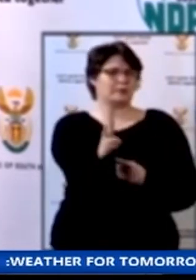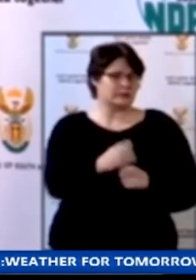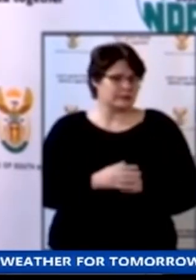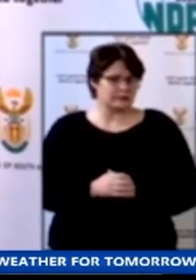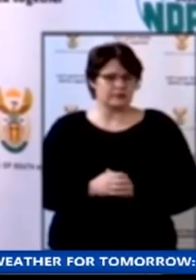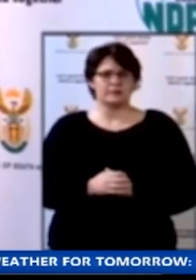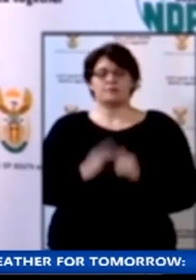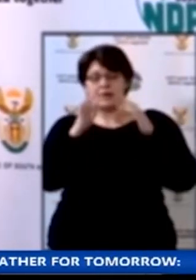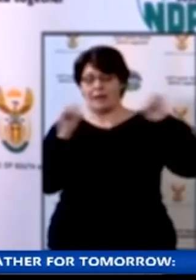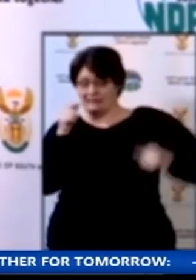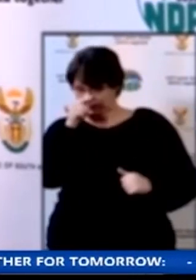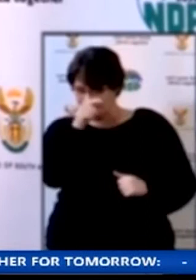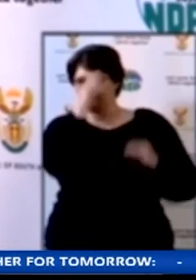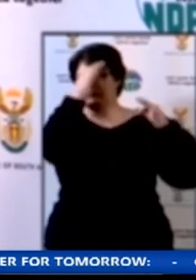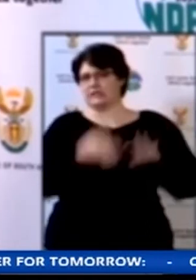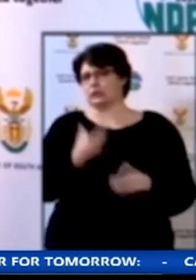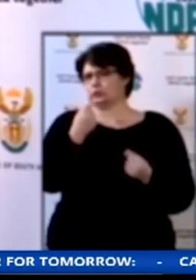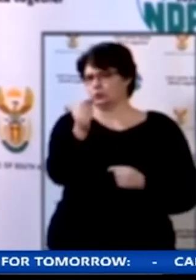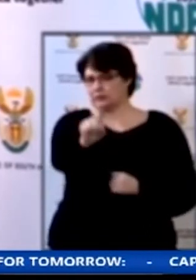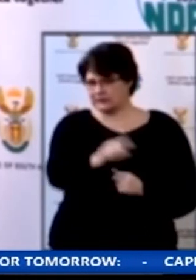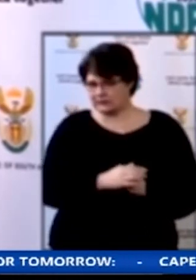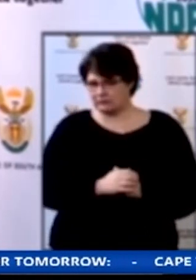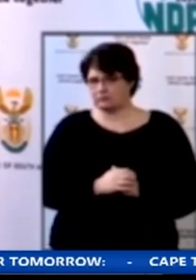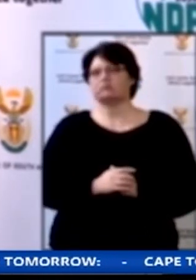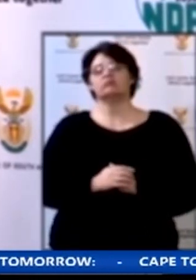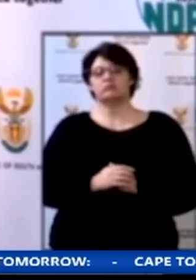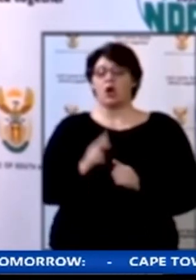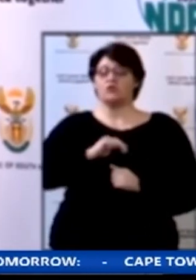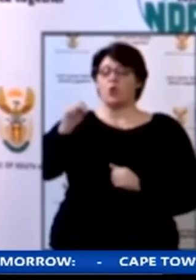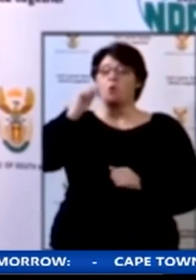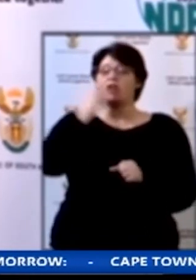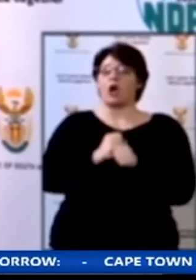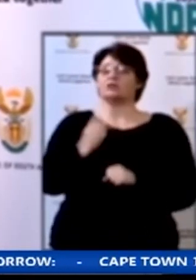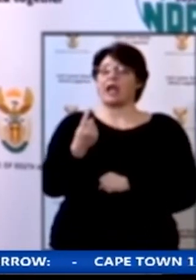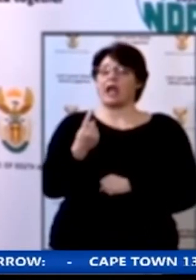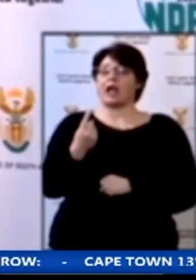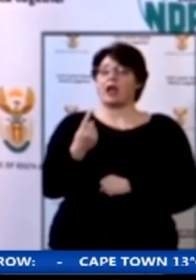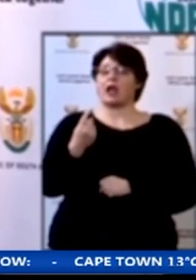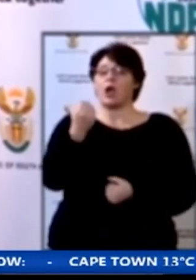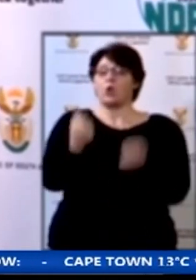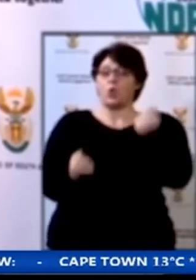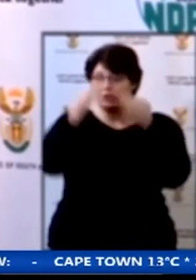cabinet has therefore decided to appeal the North Houghton High Court decision